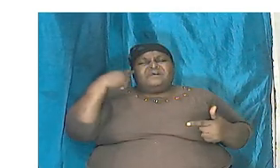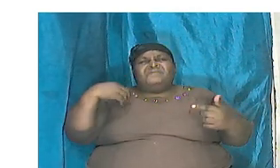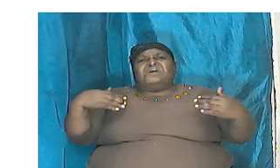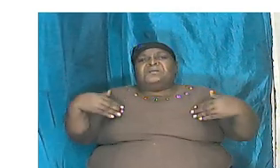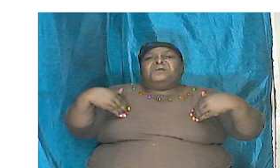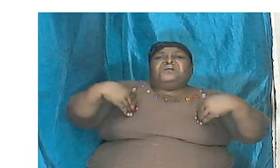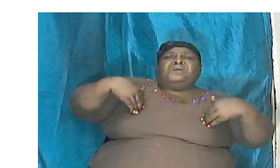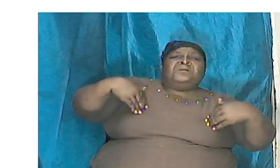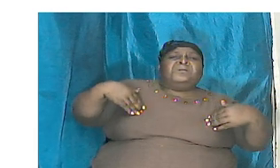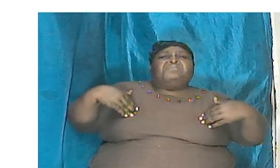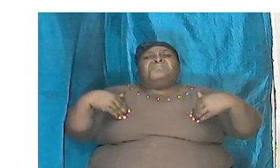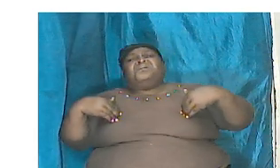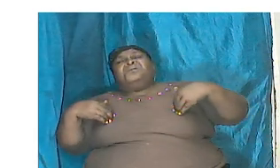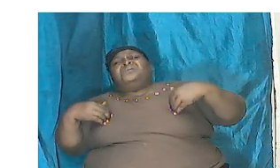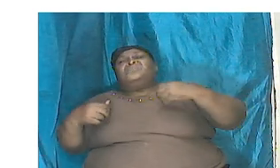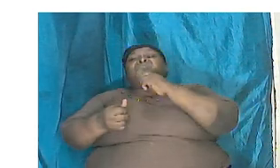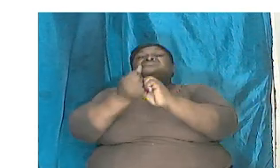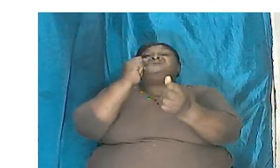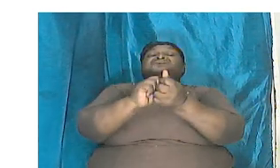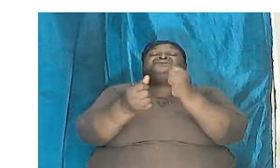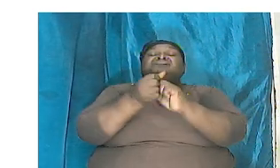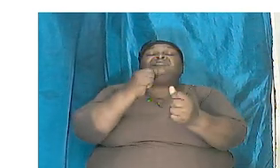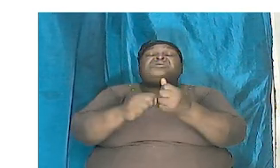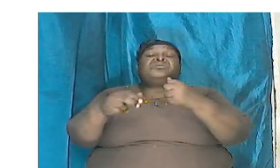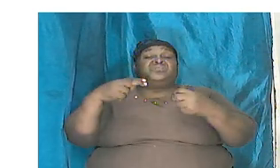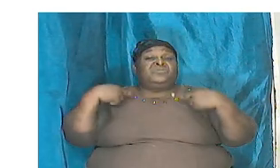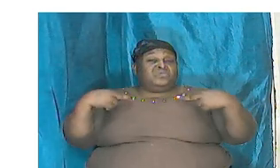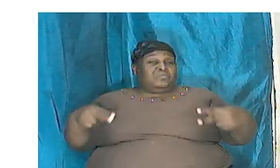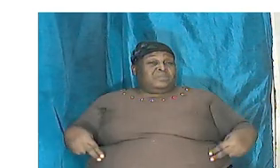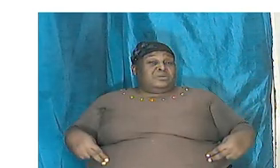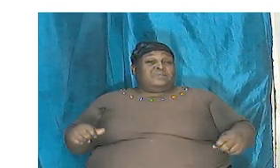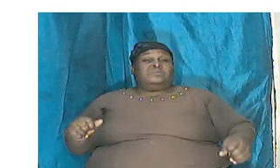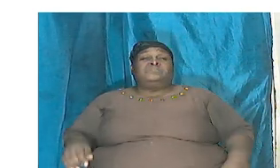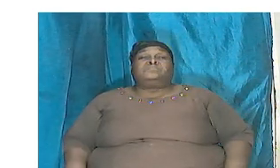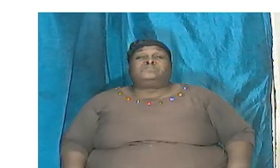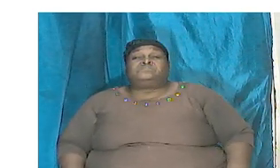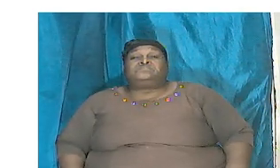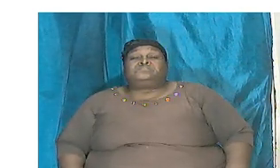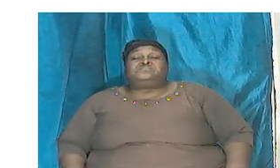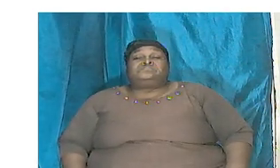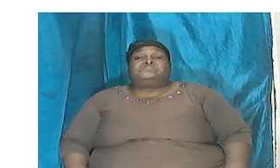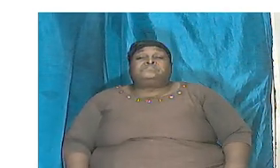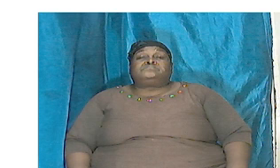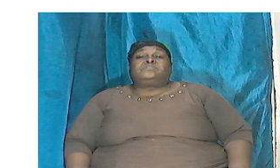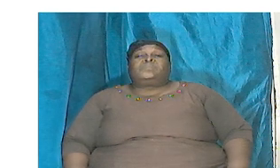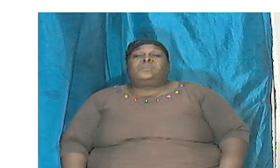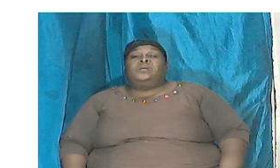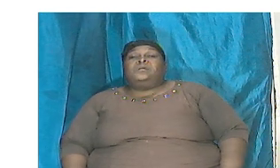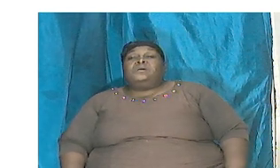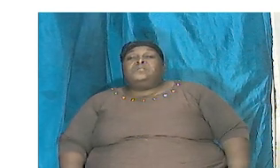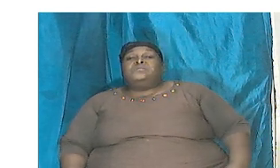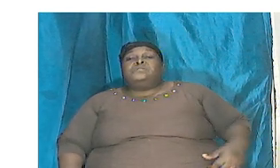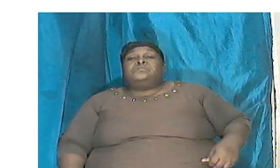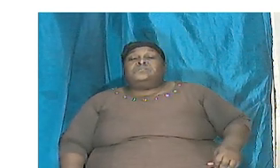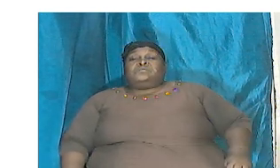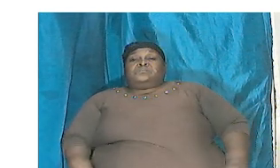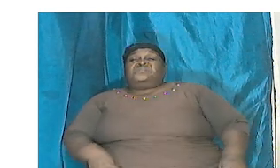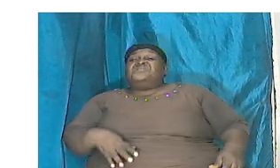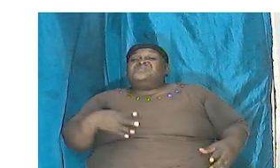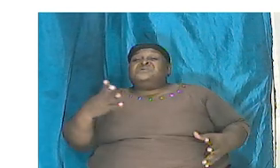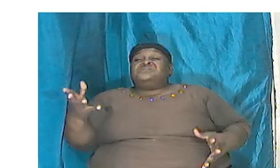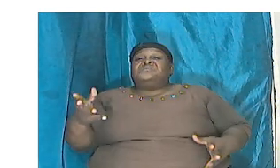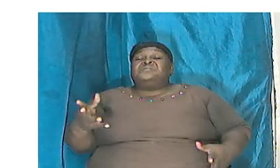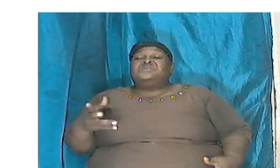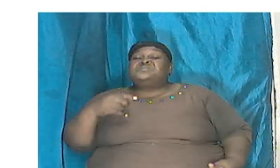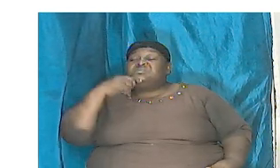but Genesis 1 as we go through and look at verse 29 and 30 just make note of it and read it later on they literally